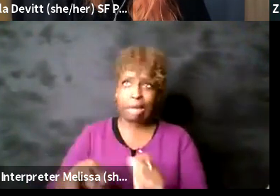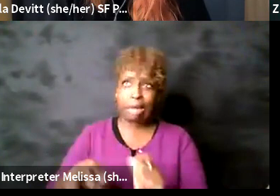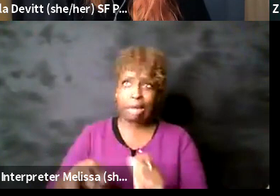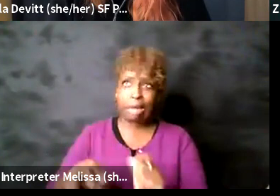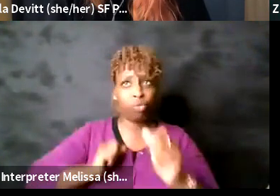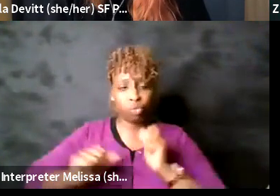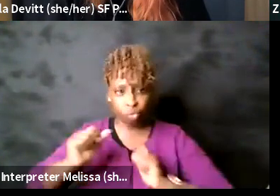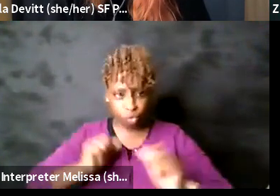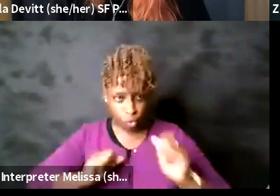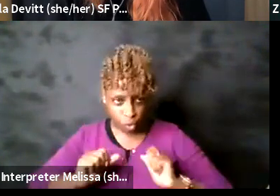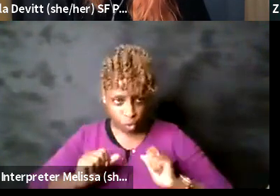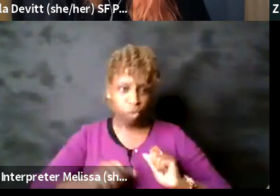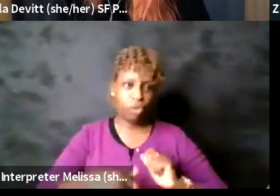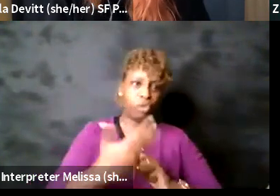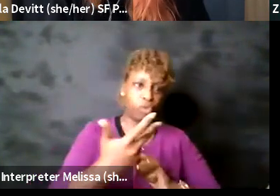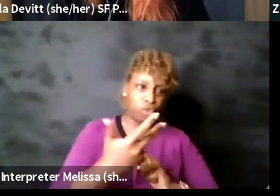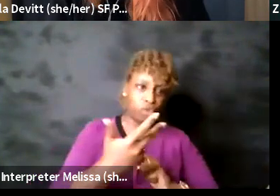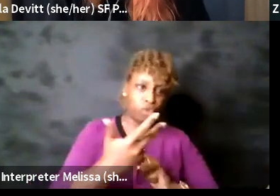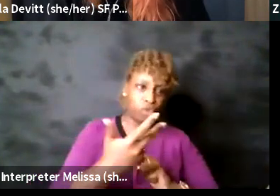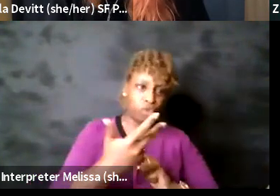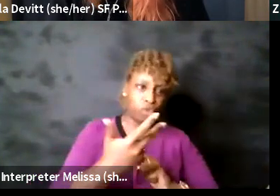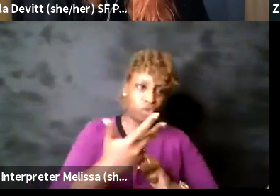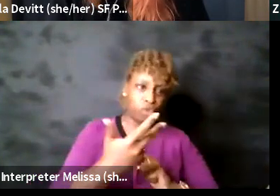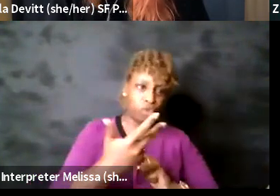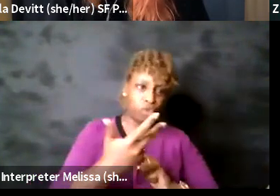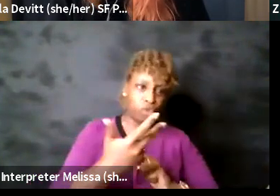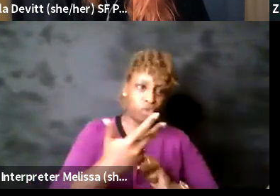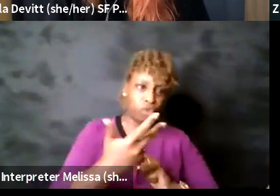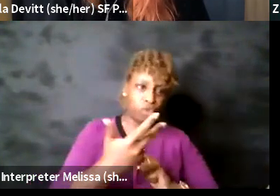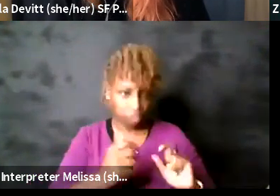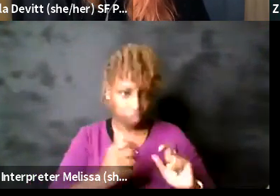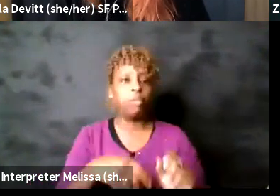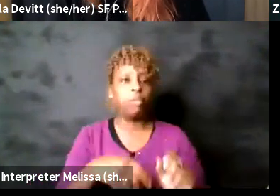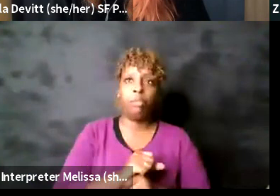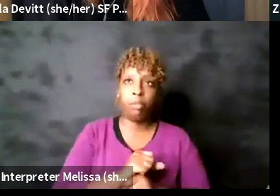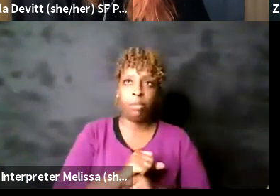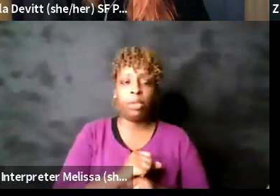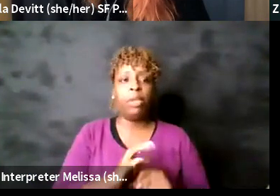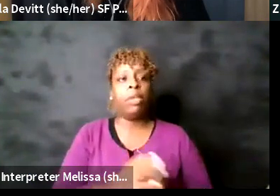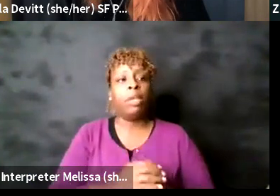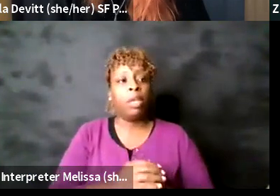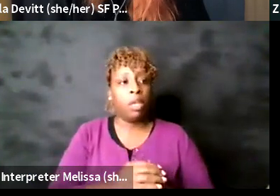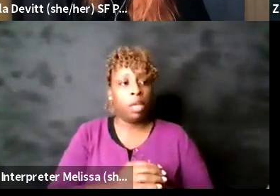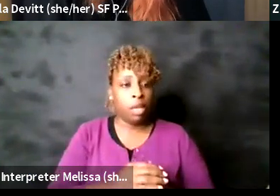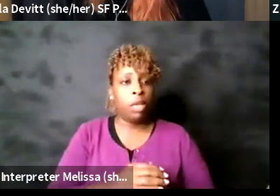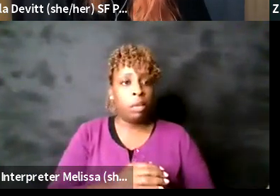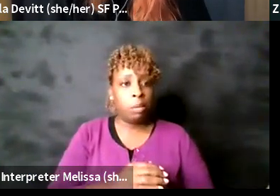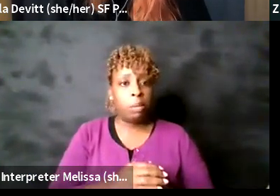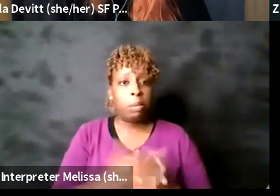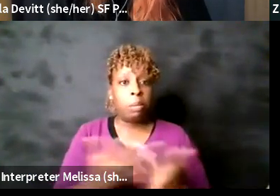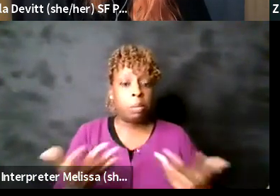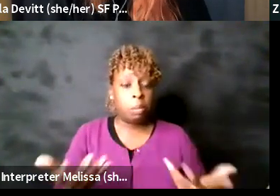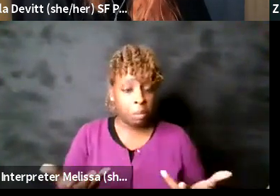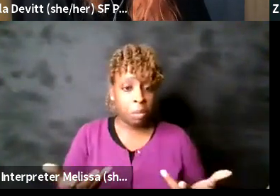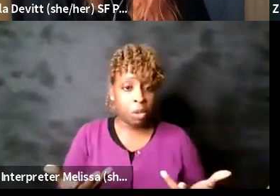shows uh every season um and uh we have an active subscriber